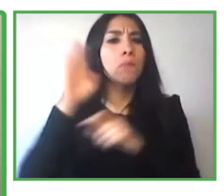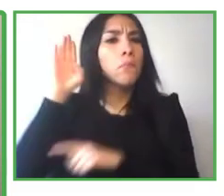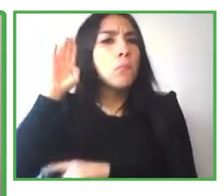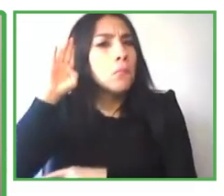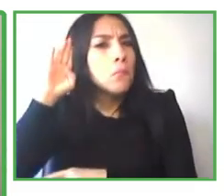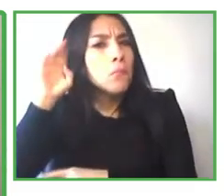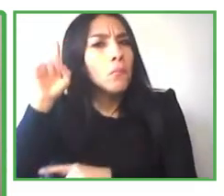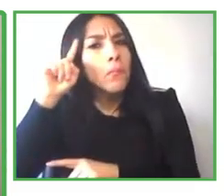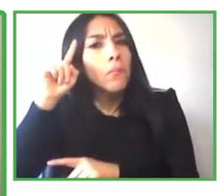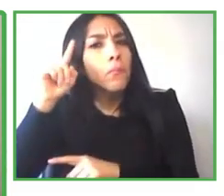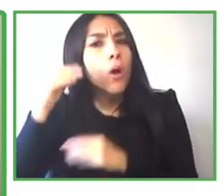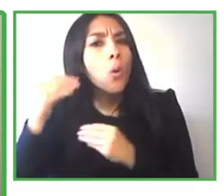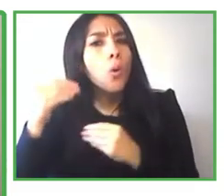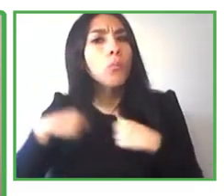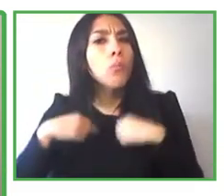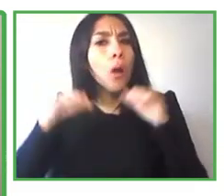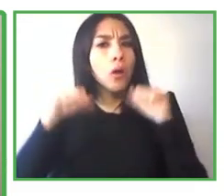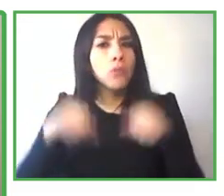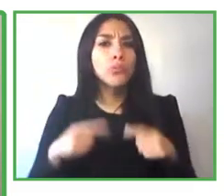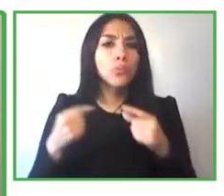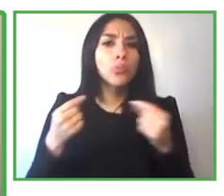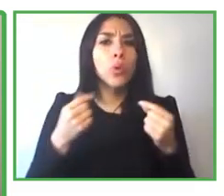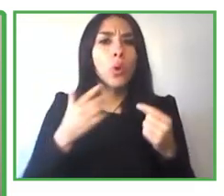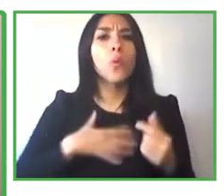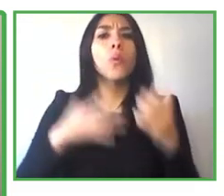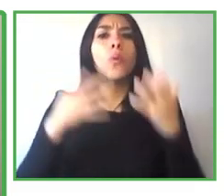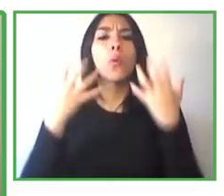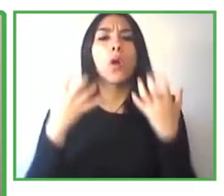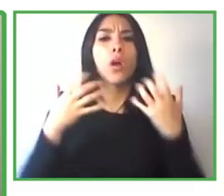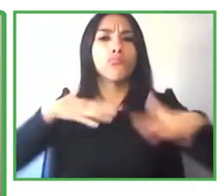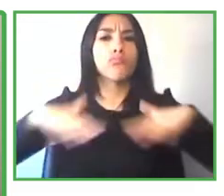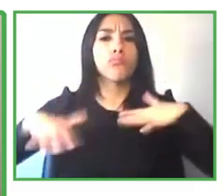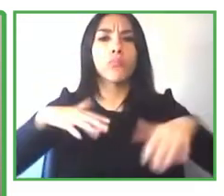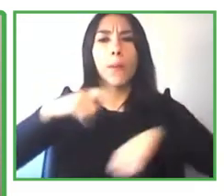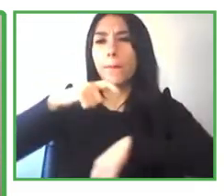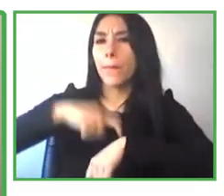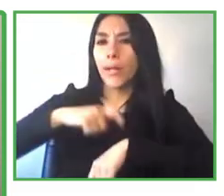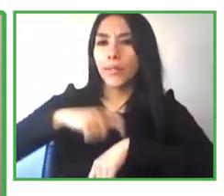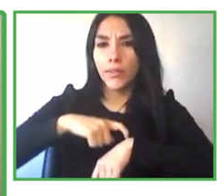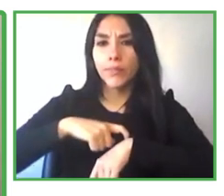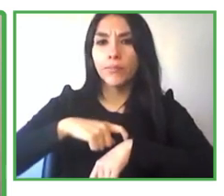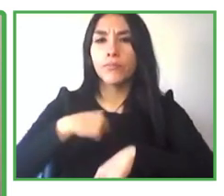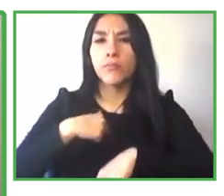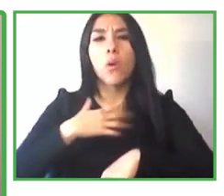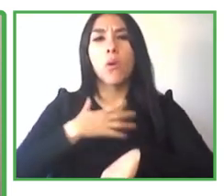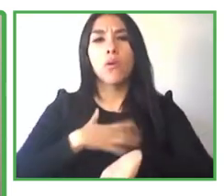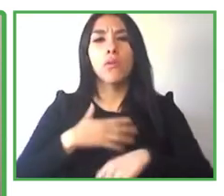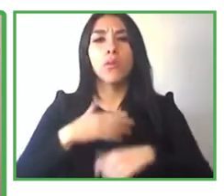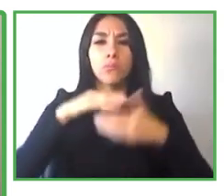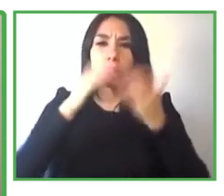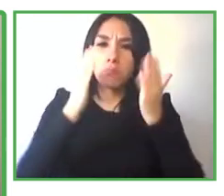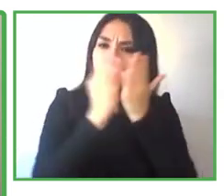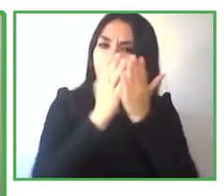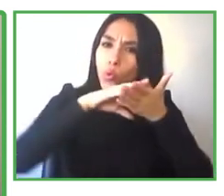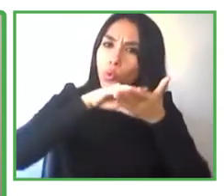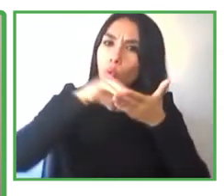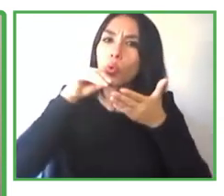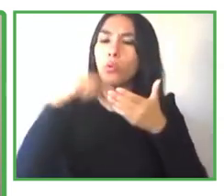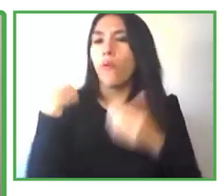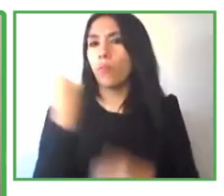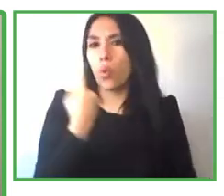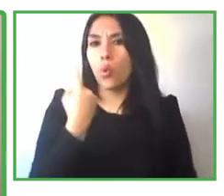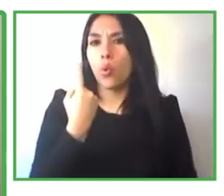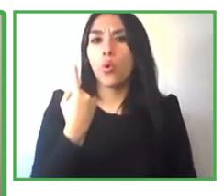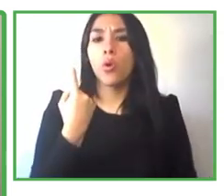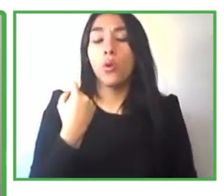with our job and pretty much with our future so like it was a very low point in my life but my aunt